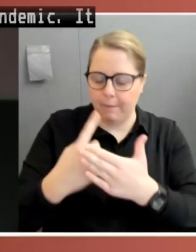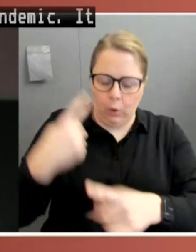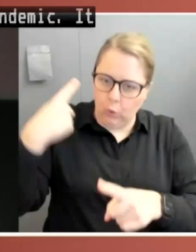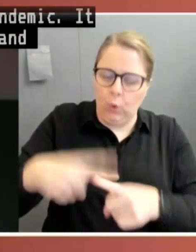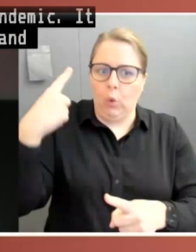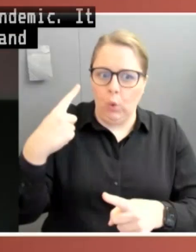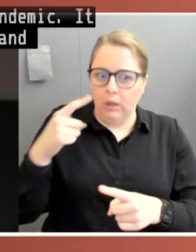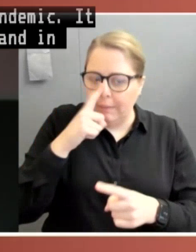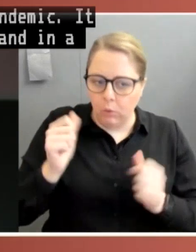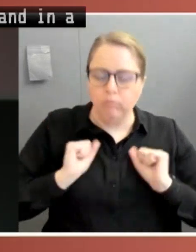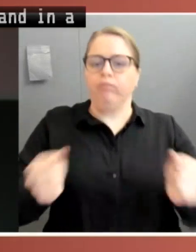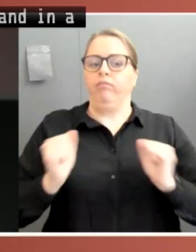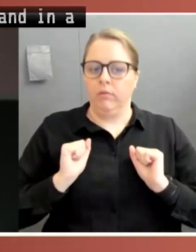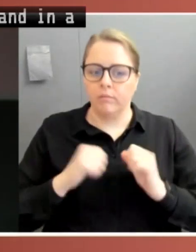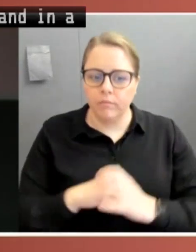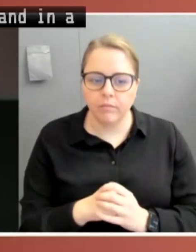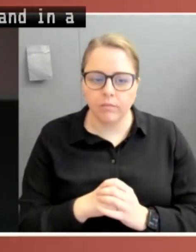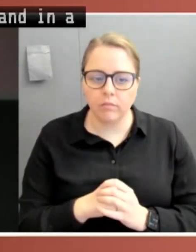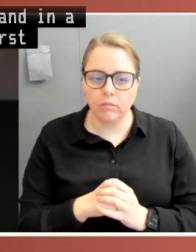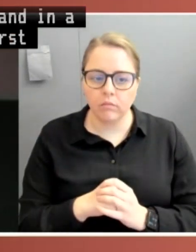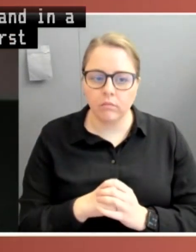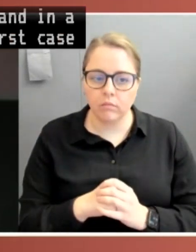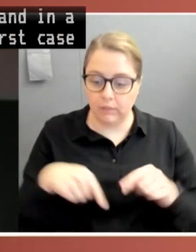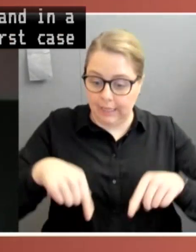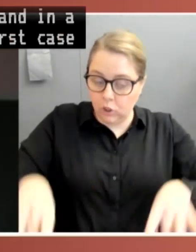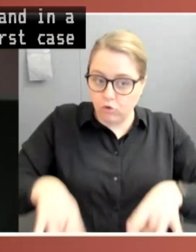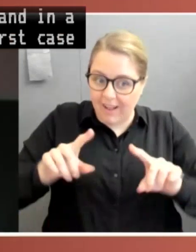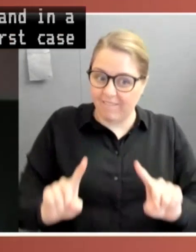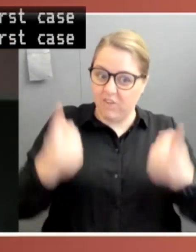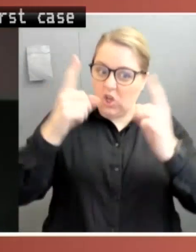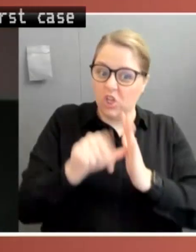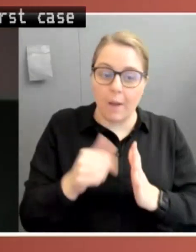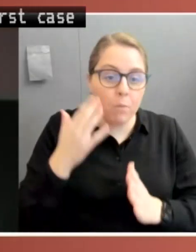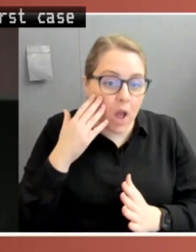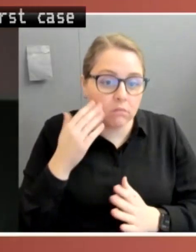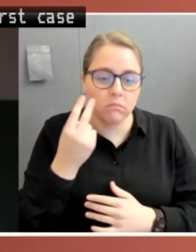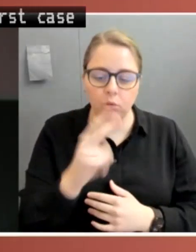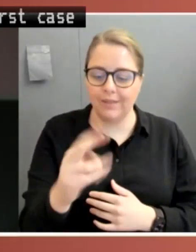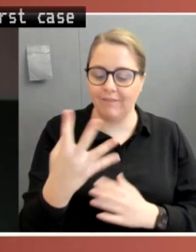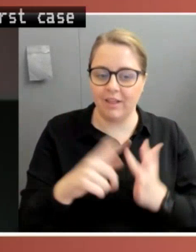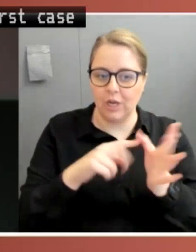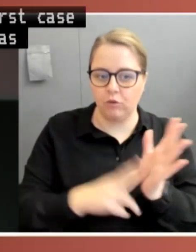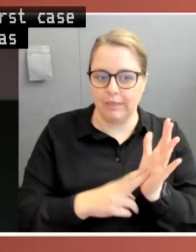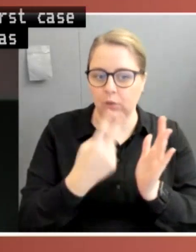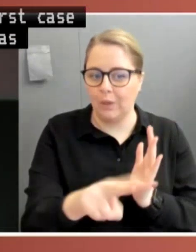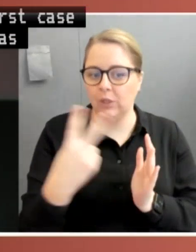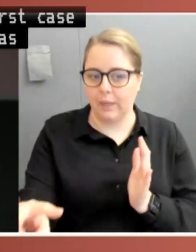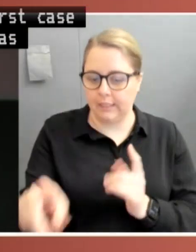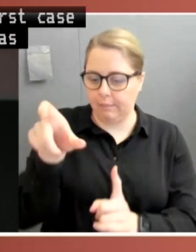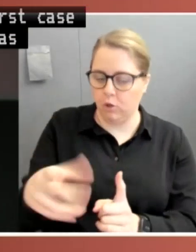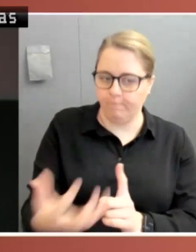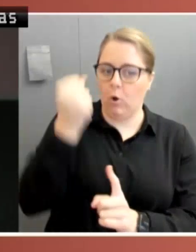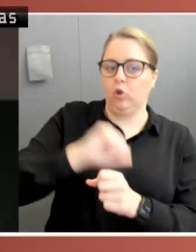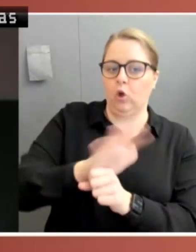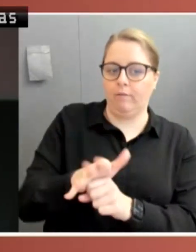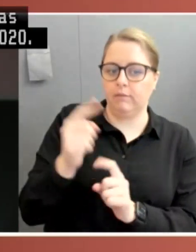first case in Australia of COVID-19 was identified on 25 January 2020. What happened afterwards